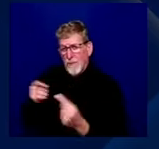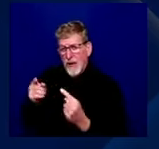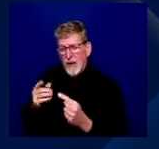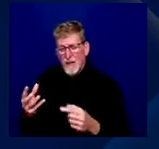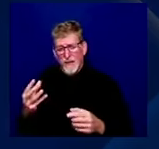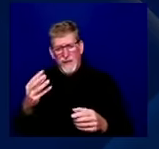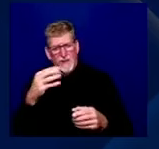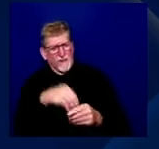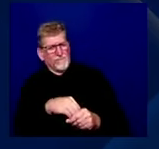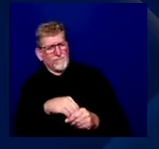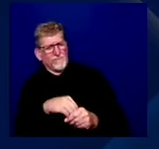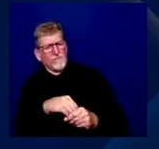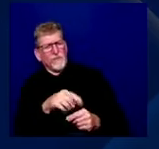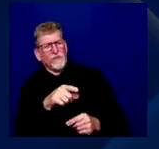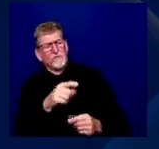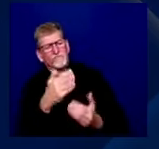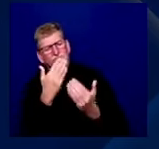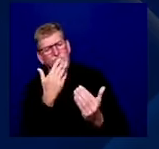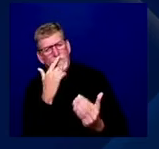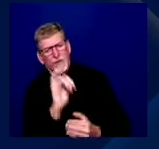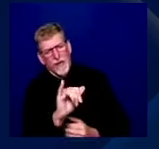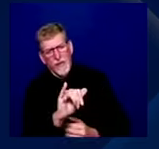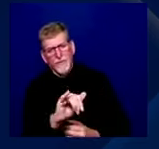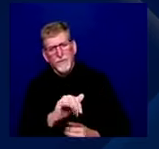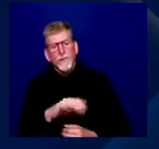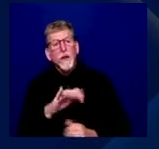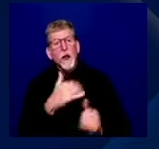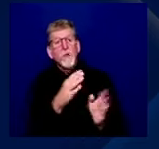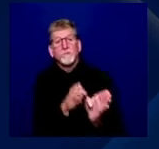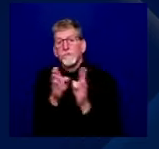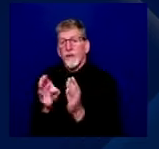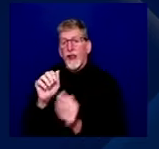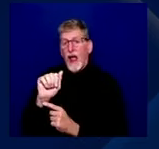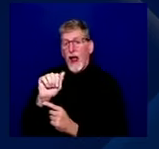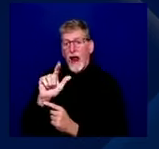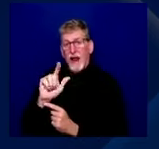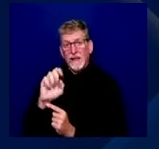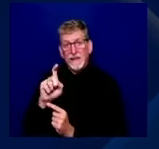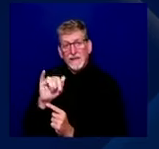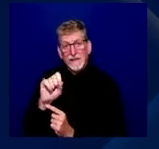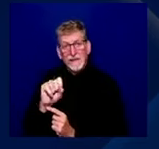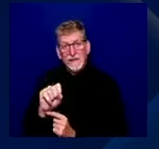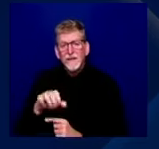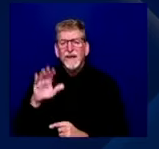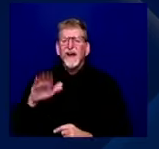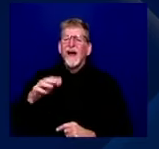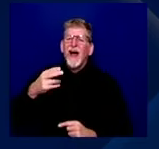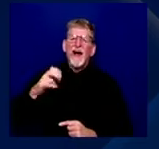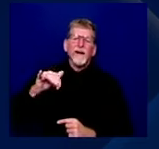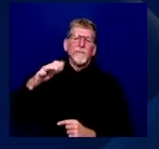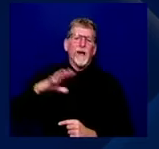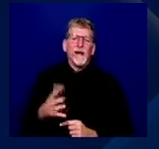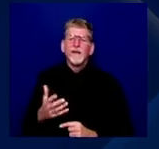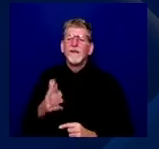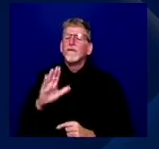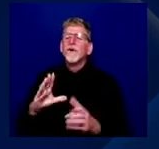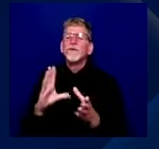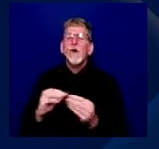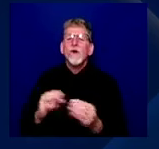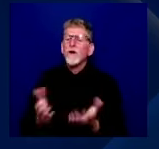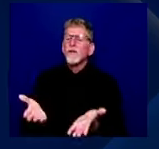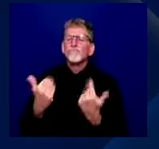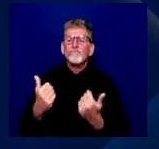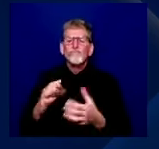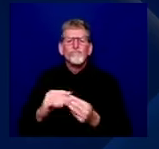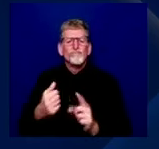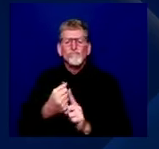introduce yourself, man, and tell your story as well? Sure. Well, look, again, thank you